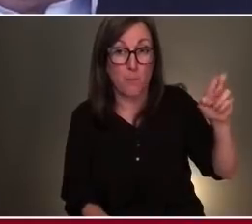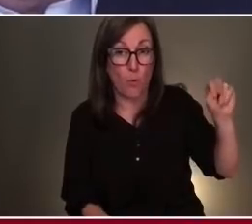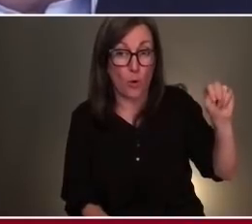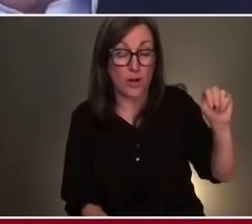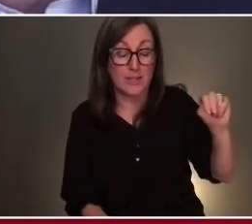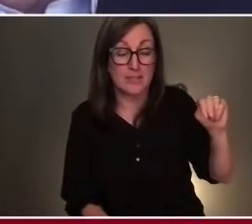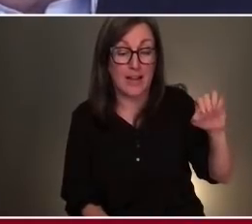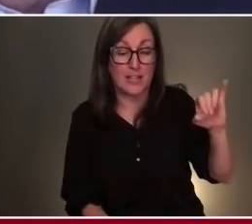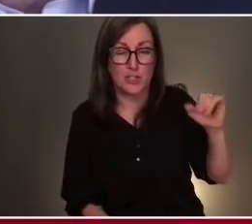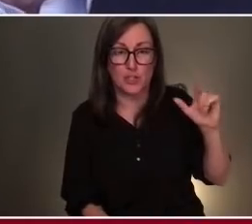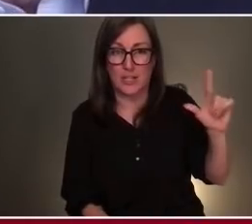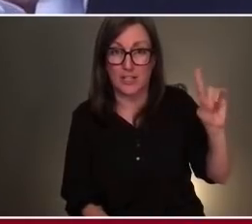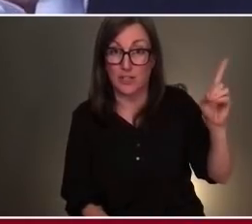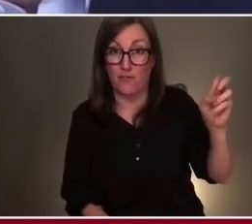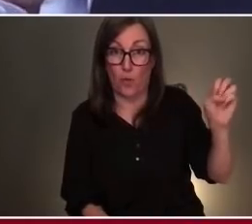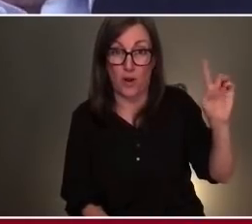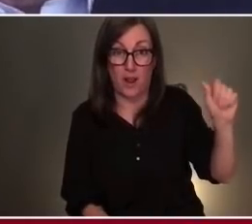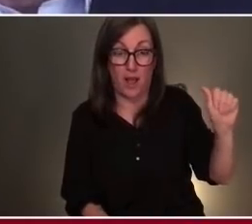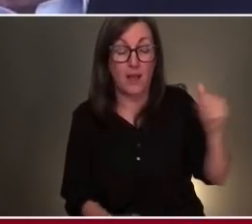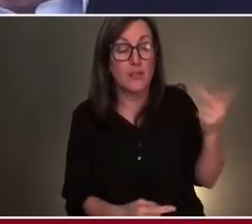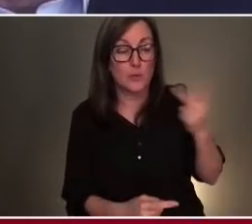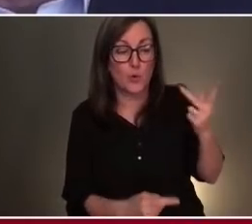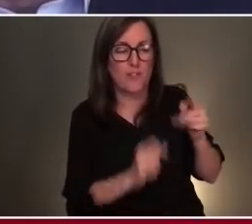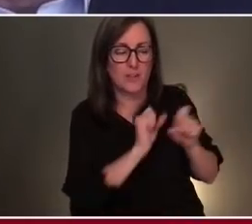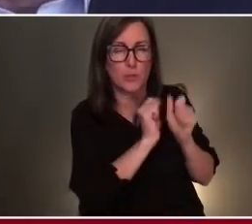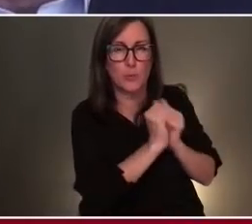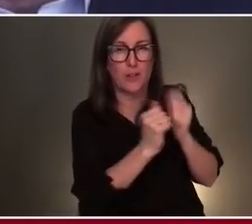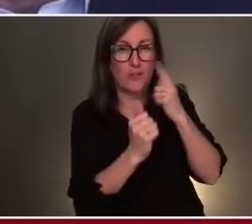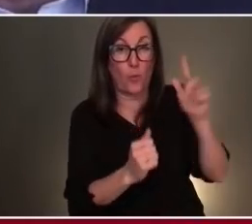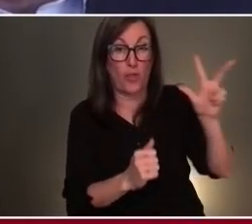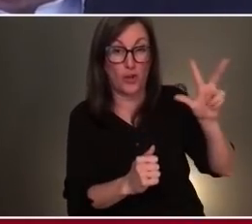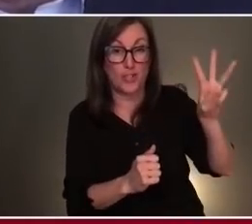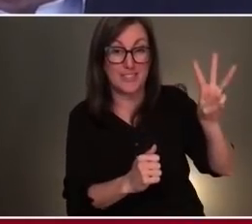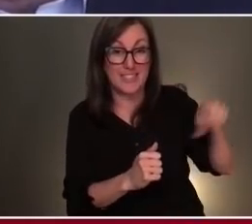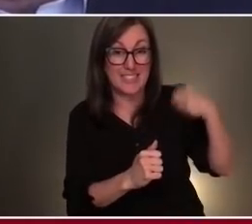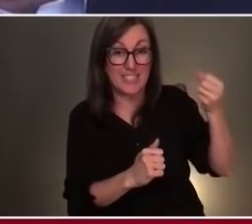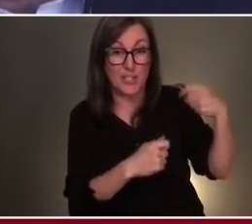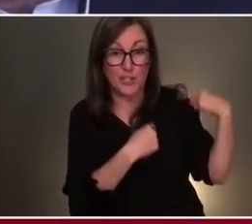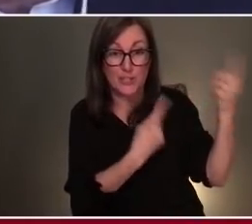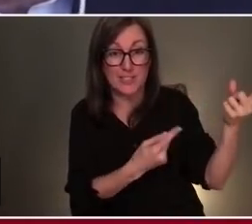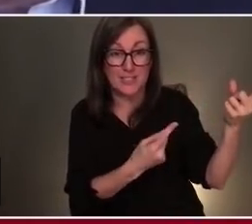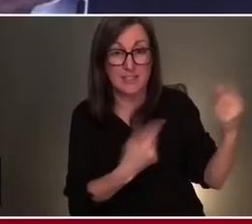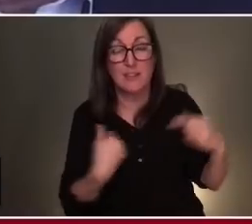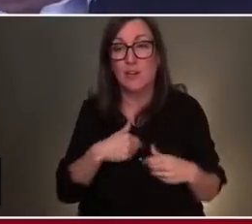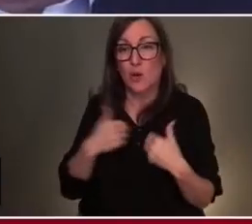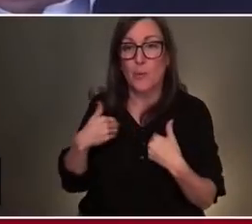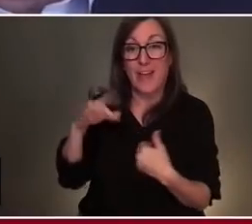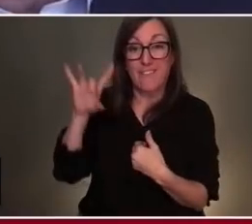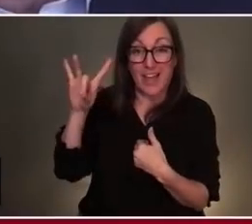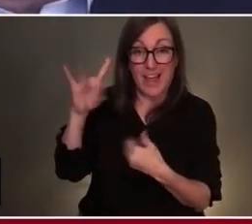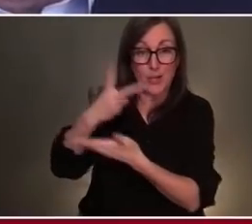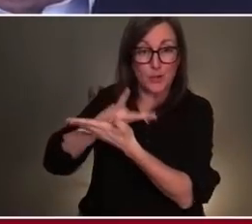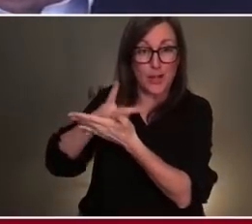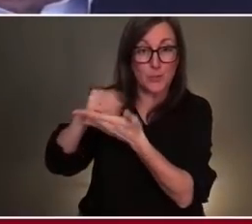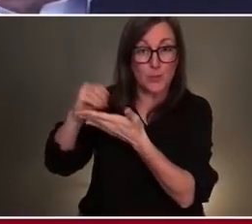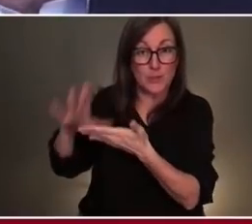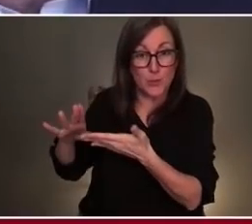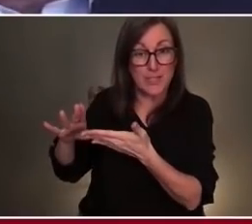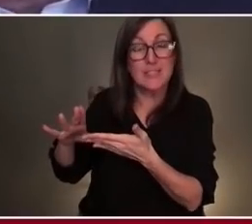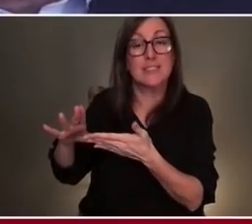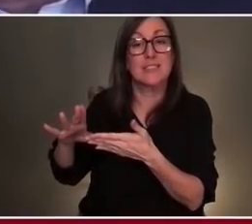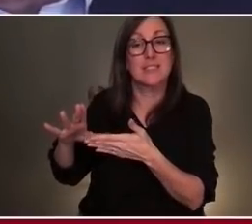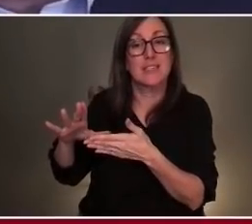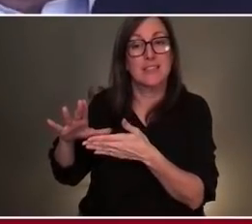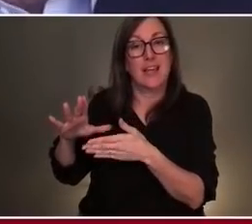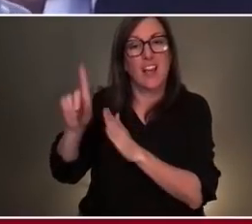for over 36 years. And, you know, we have eight graduate students and undergraduate students working there. So we have an